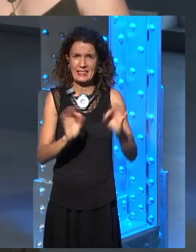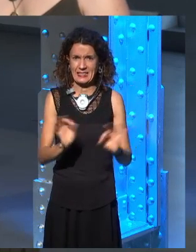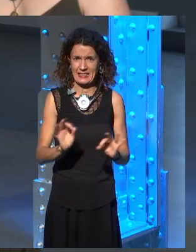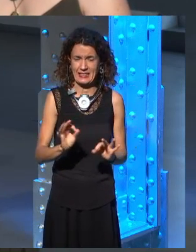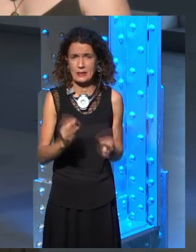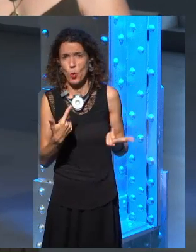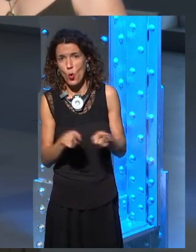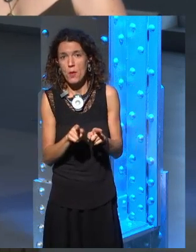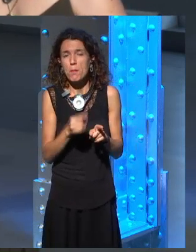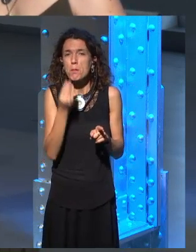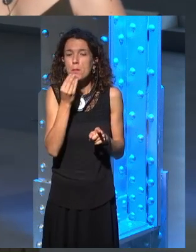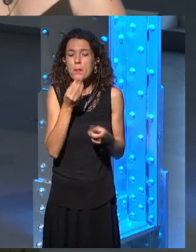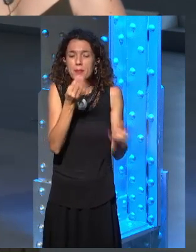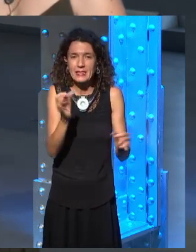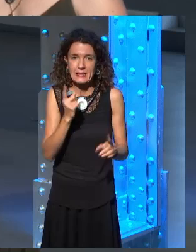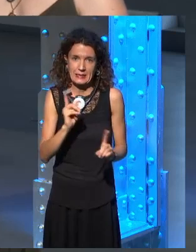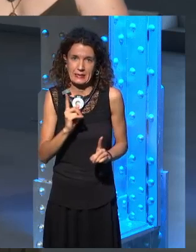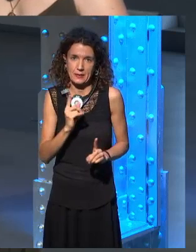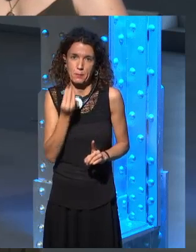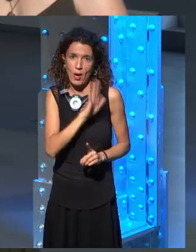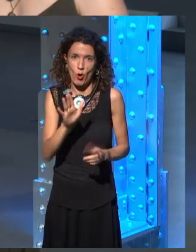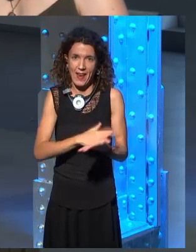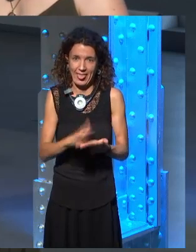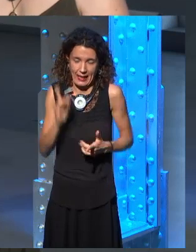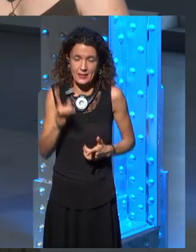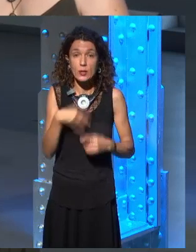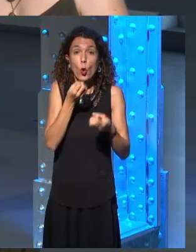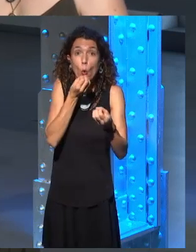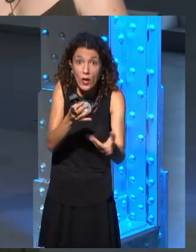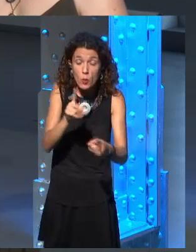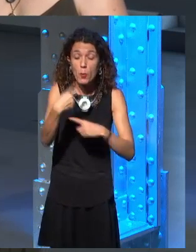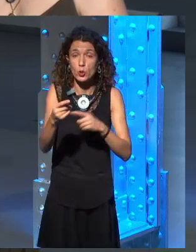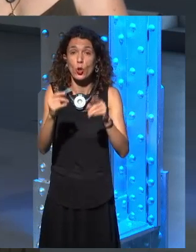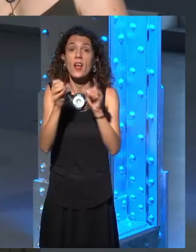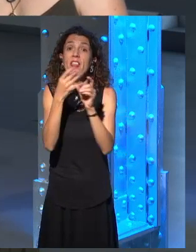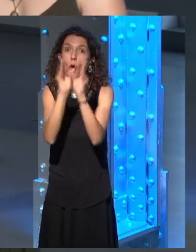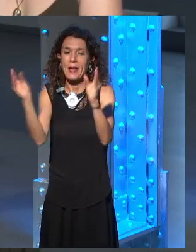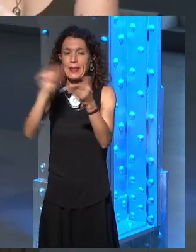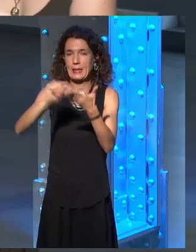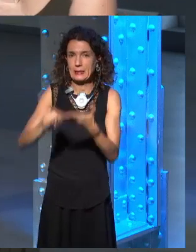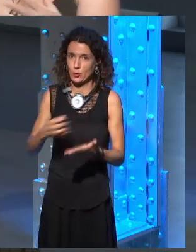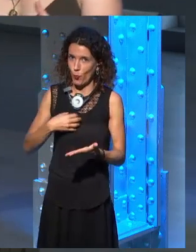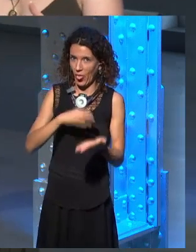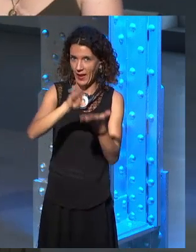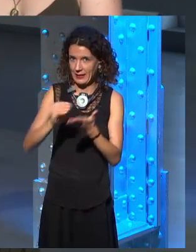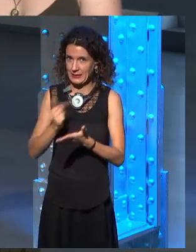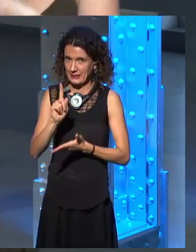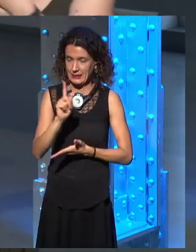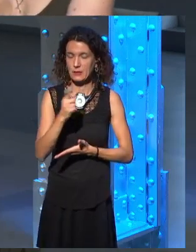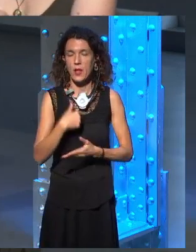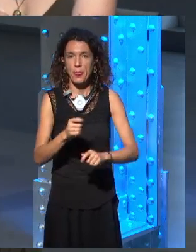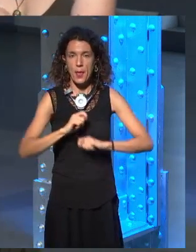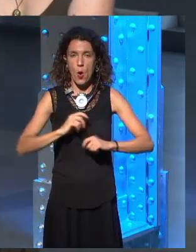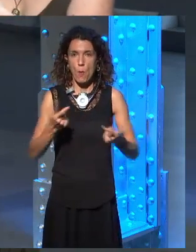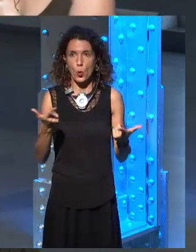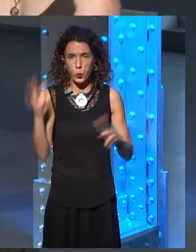and say, but you can't put that in the book. Of course, when he then went back and when we had written it, obviously the